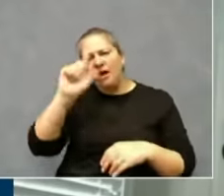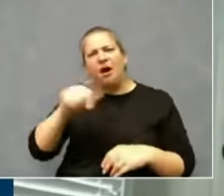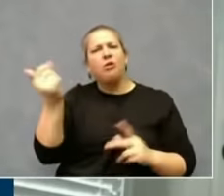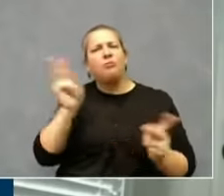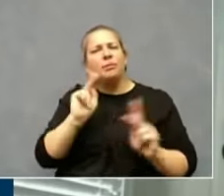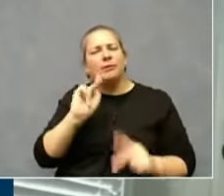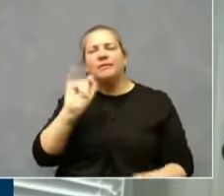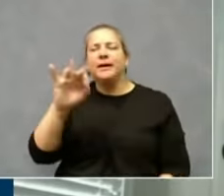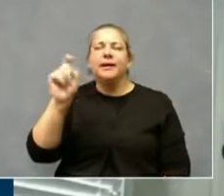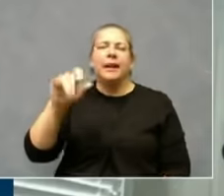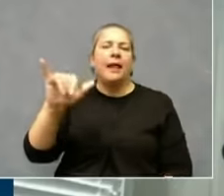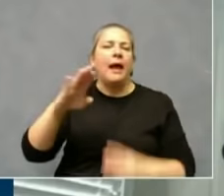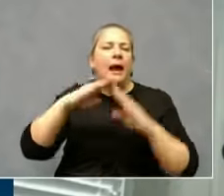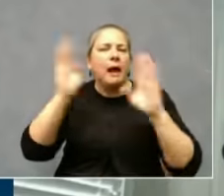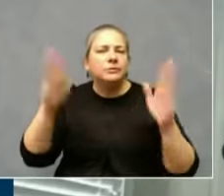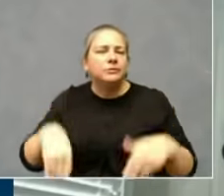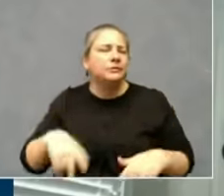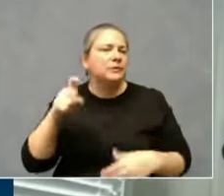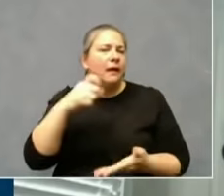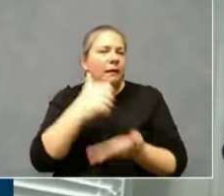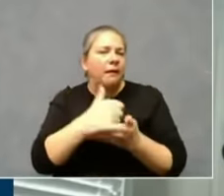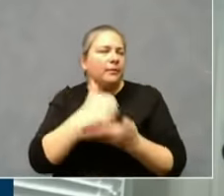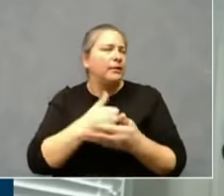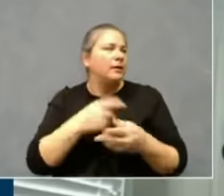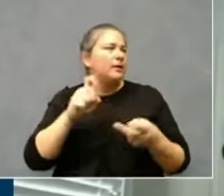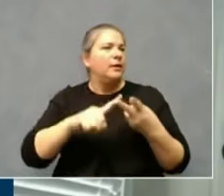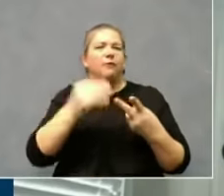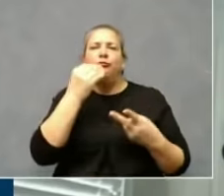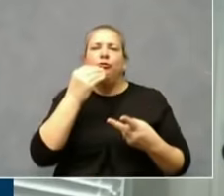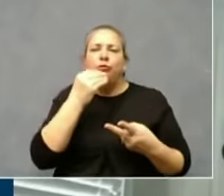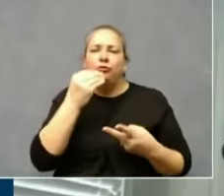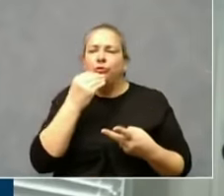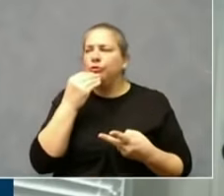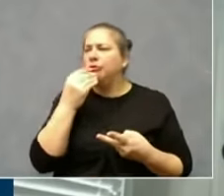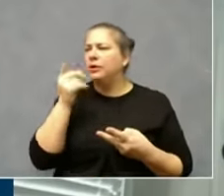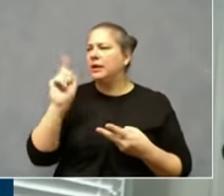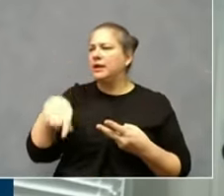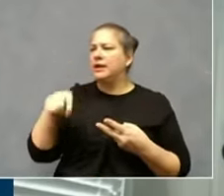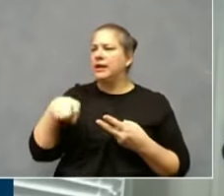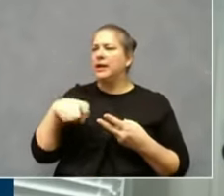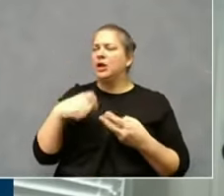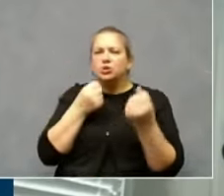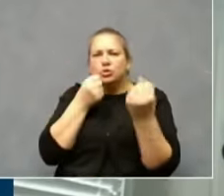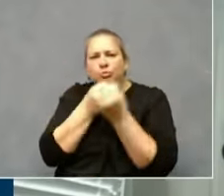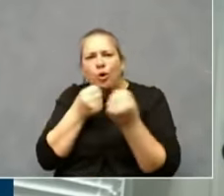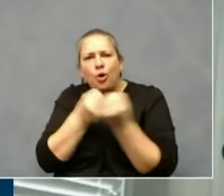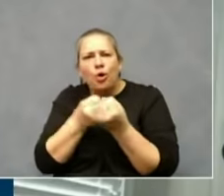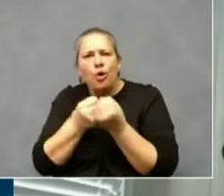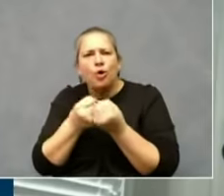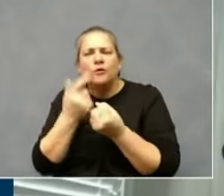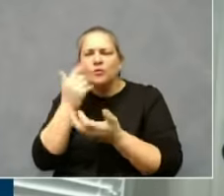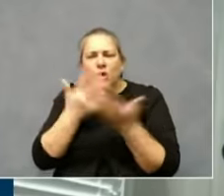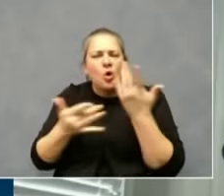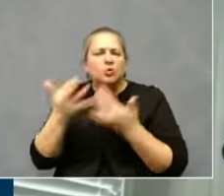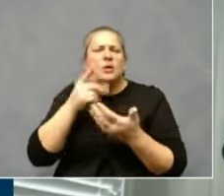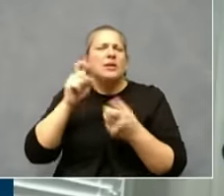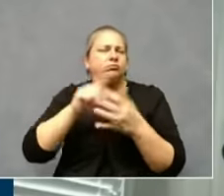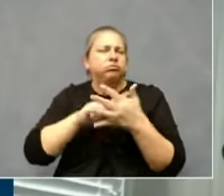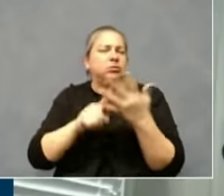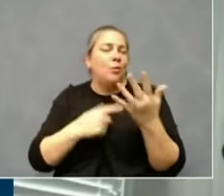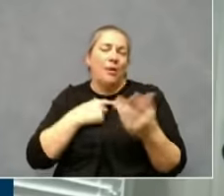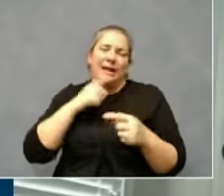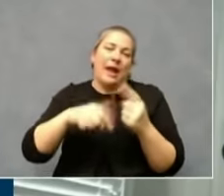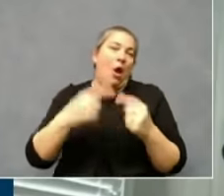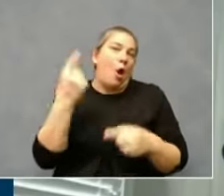or food or social supports. Now, we can't do that all the time, but we have a number of programs we put in place to try to assist with those.